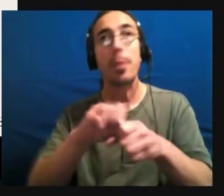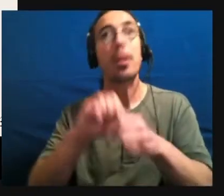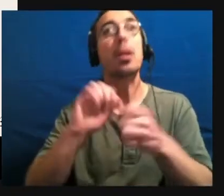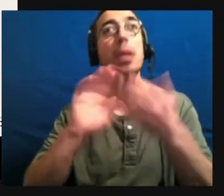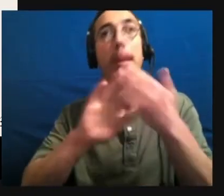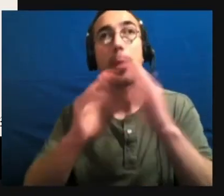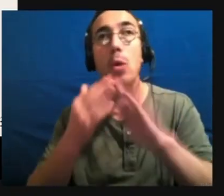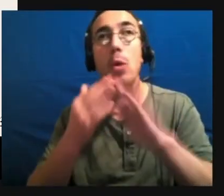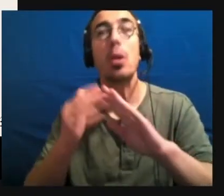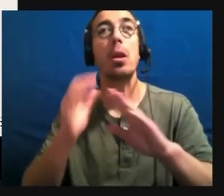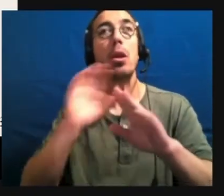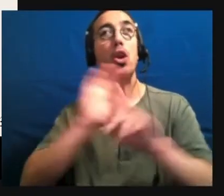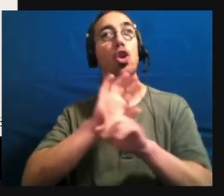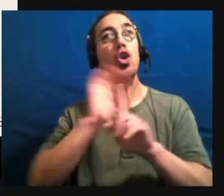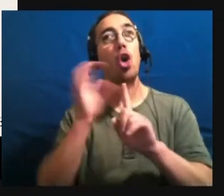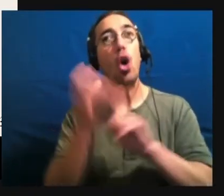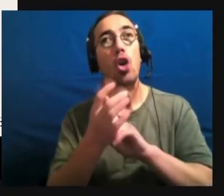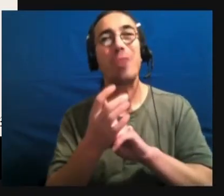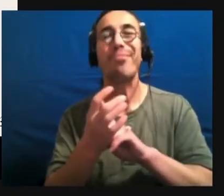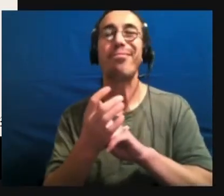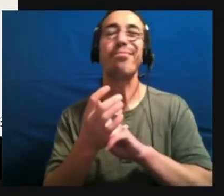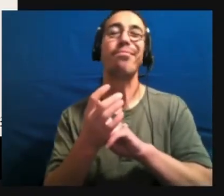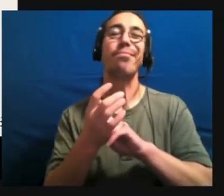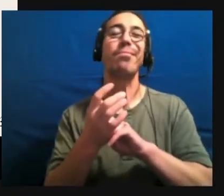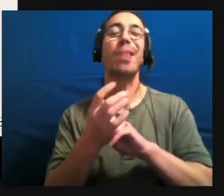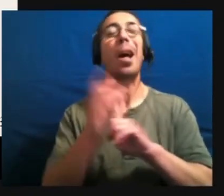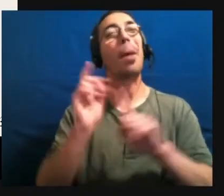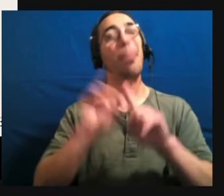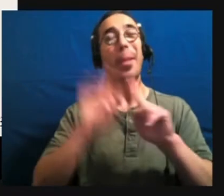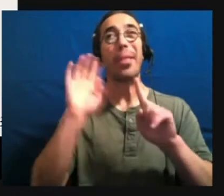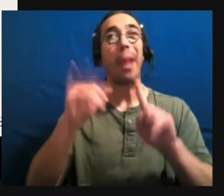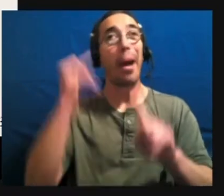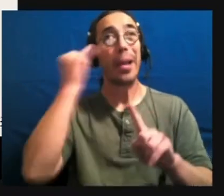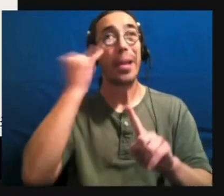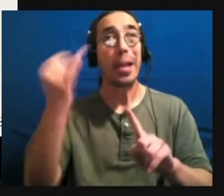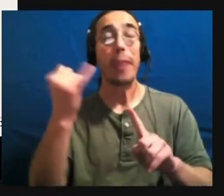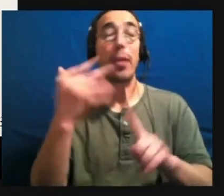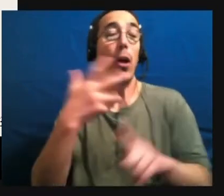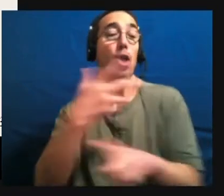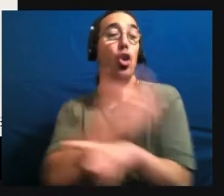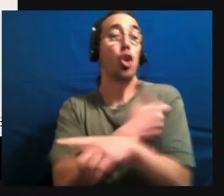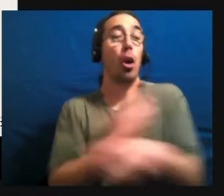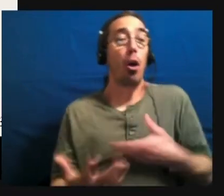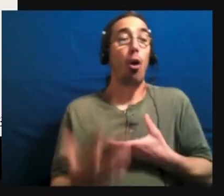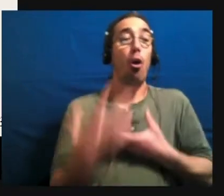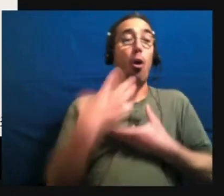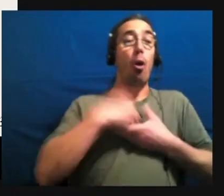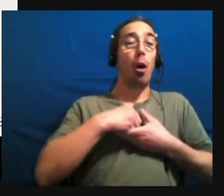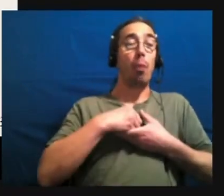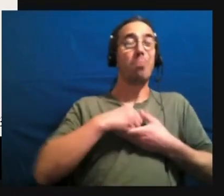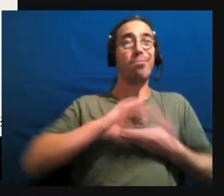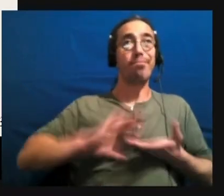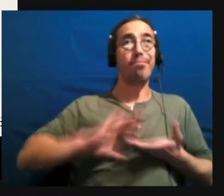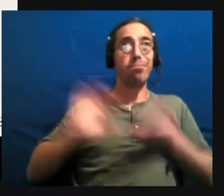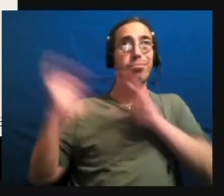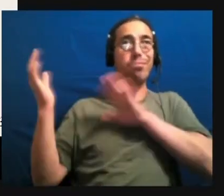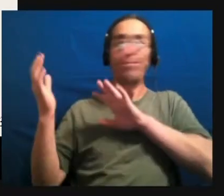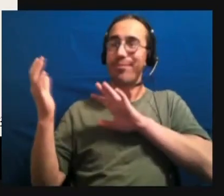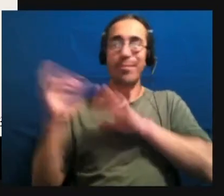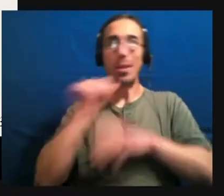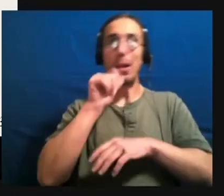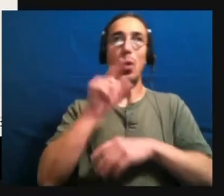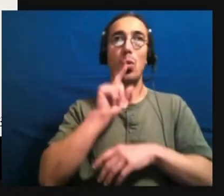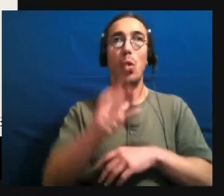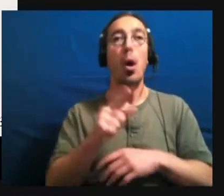cause or increase autism. Now, there is also a piece where many